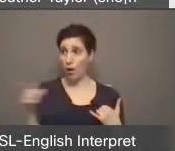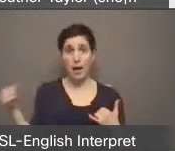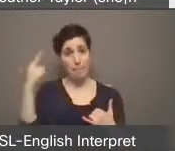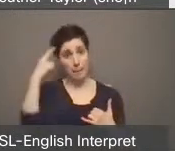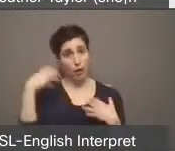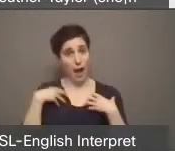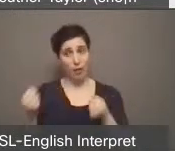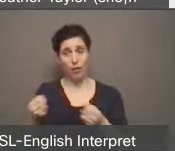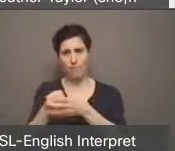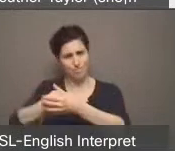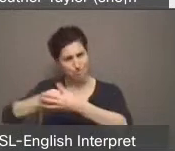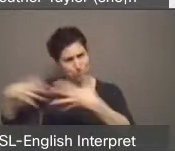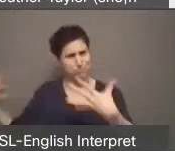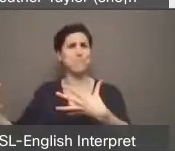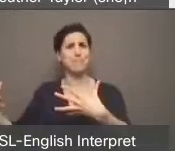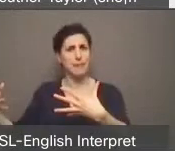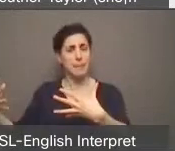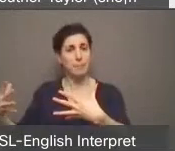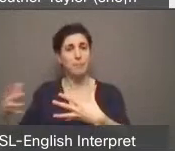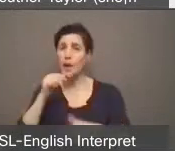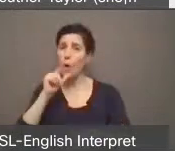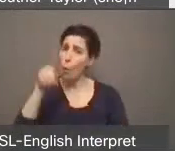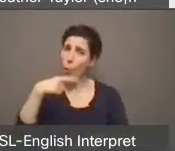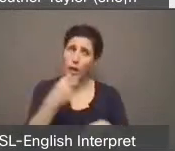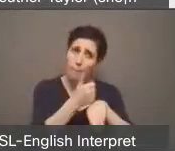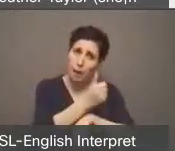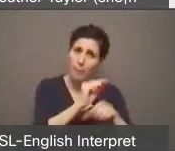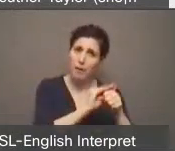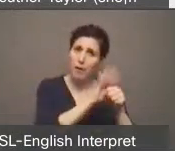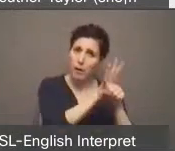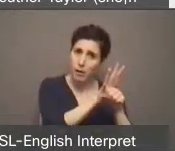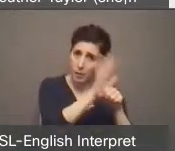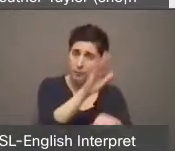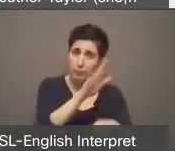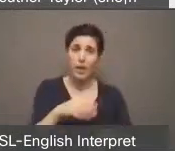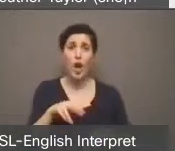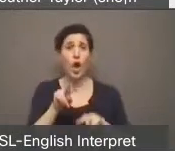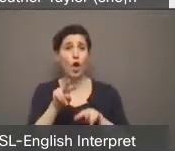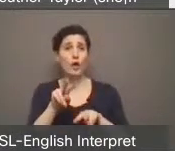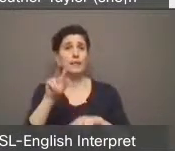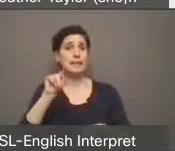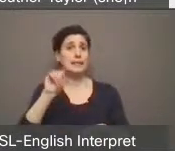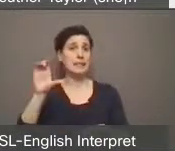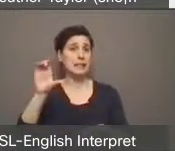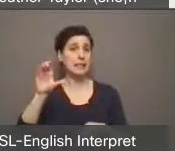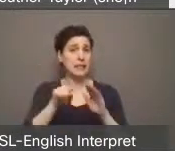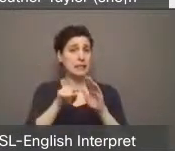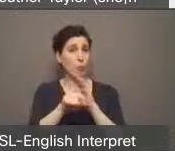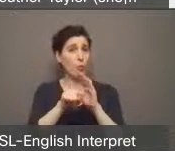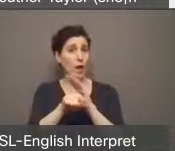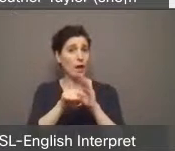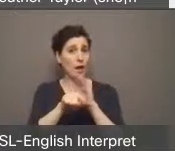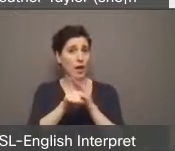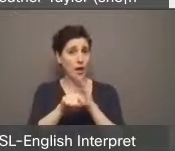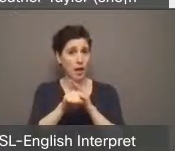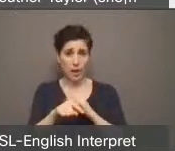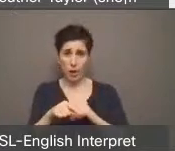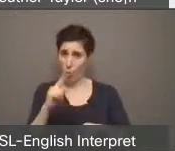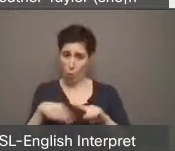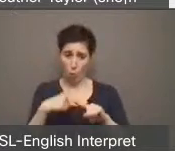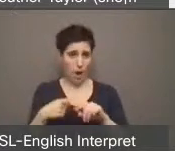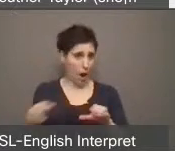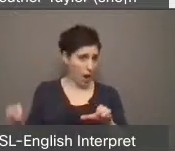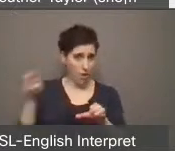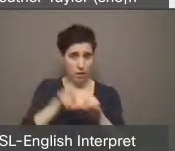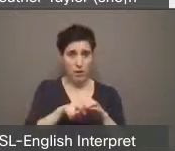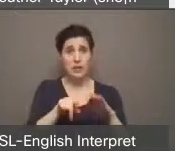because of the pandemic. One only need to take the subway in Toronto at any time of day to see this. Every subway ride I take, there's always someone with